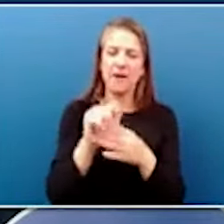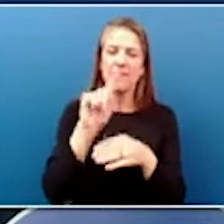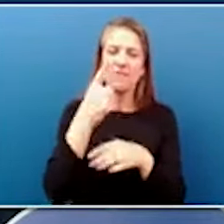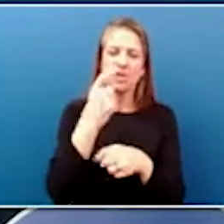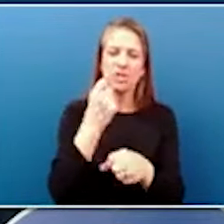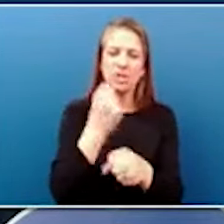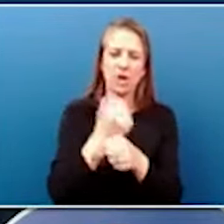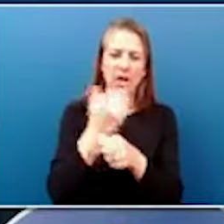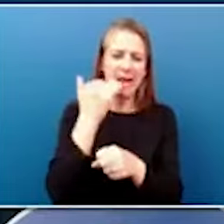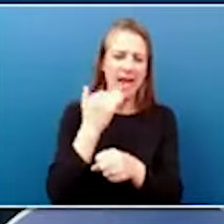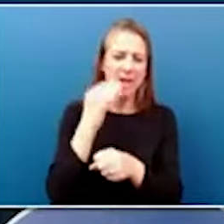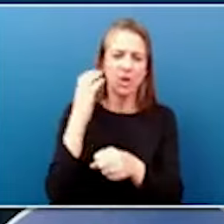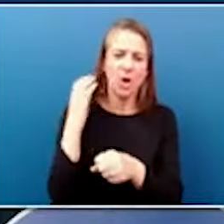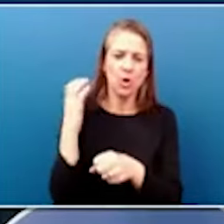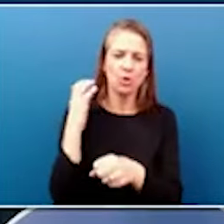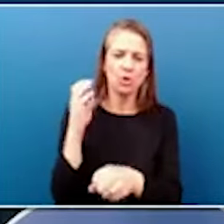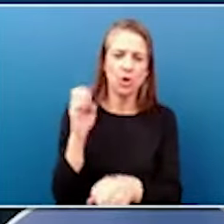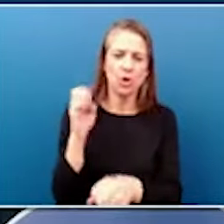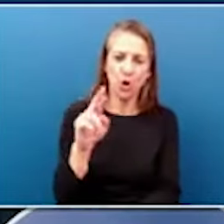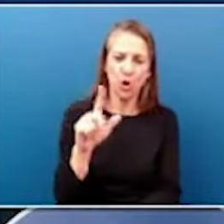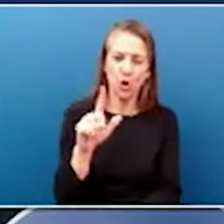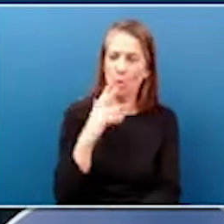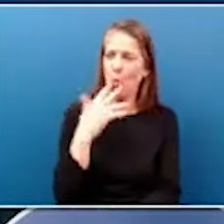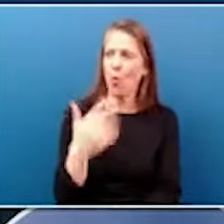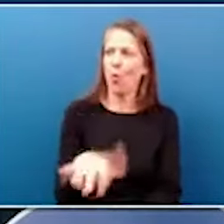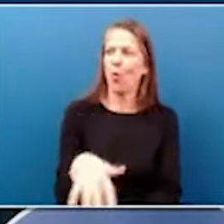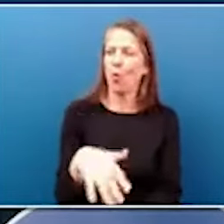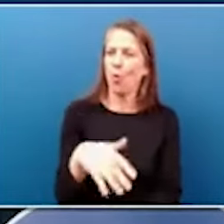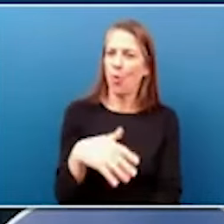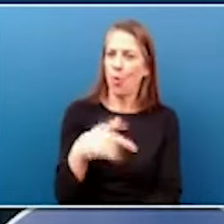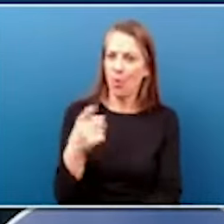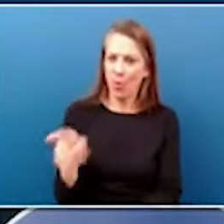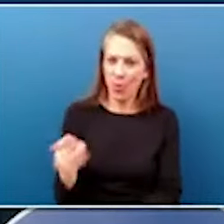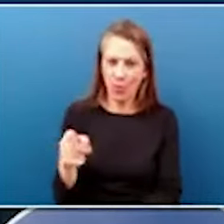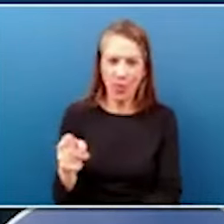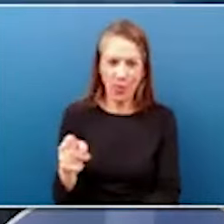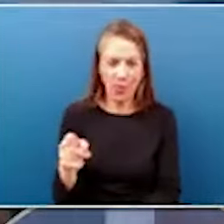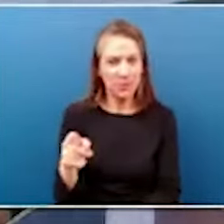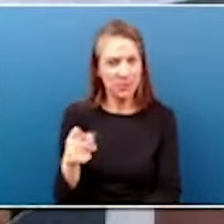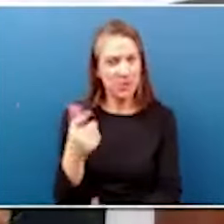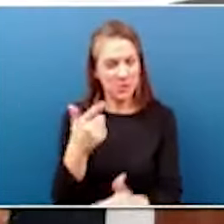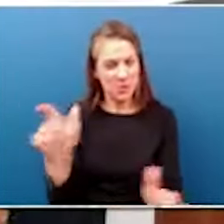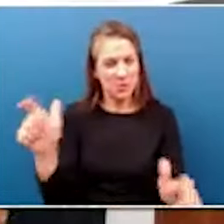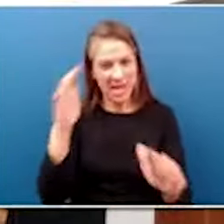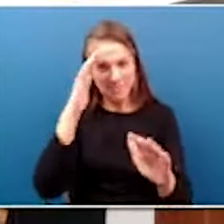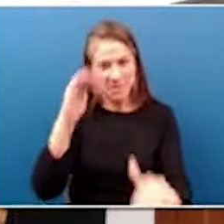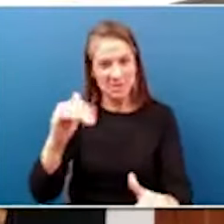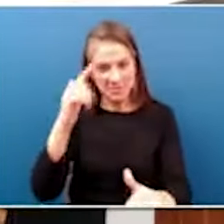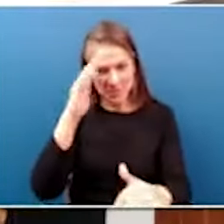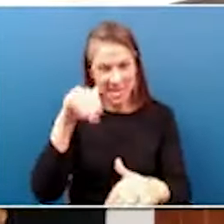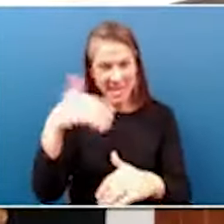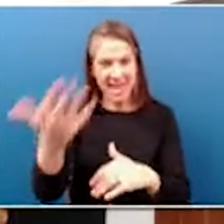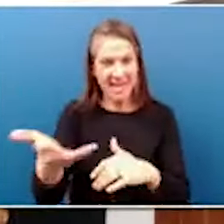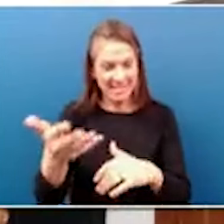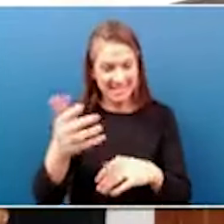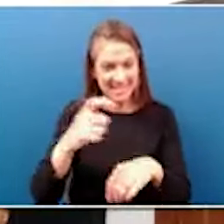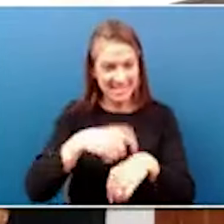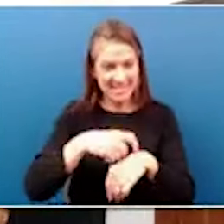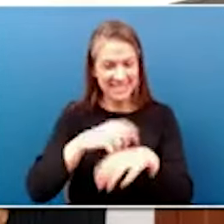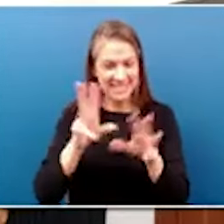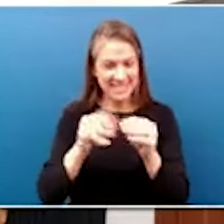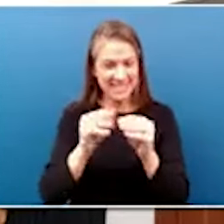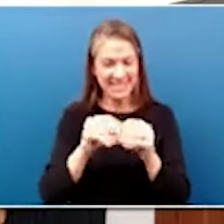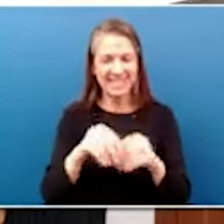coach Earl Ruffin. My goodness, that's going to set quite expectations for future seasons, who went on